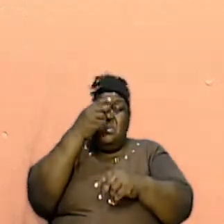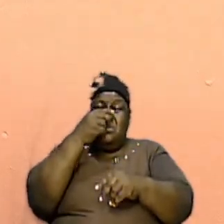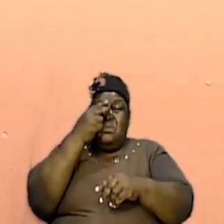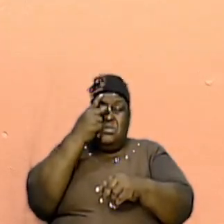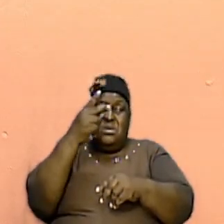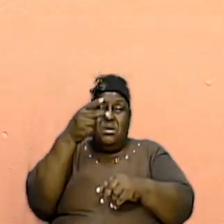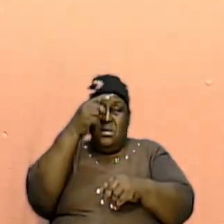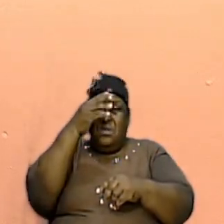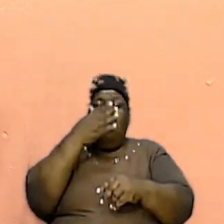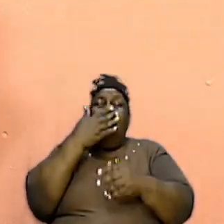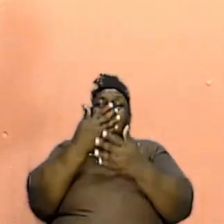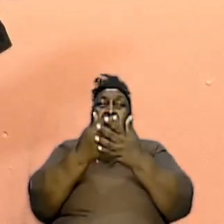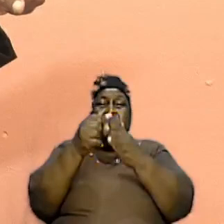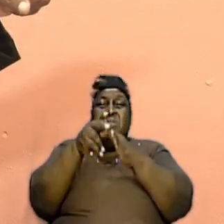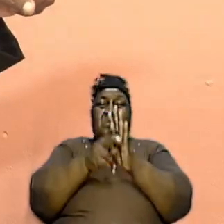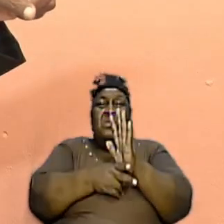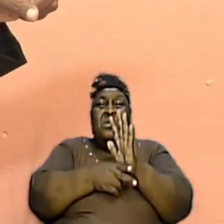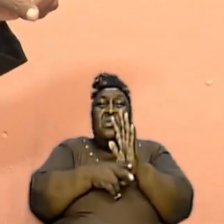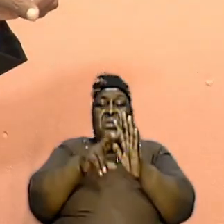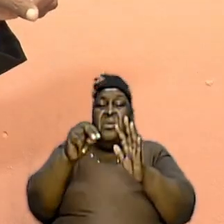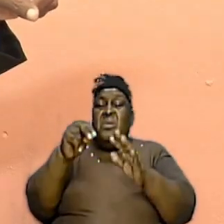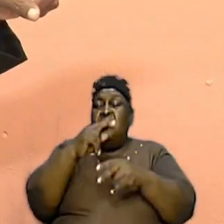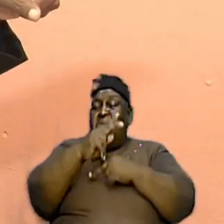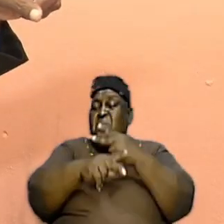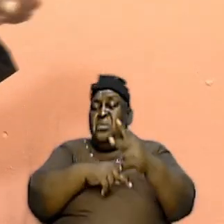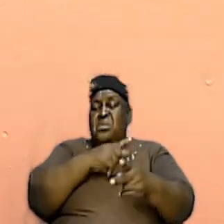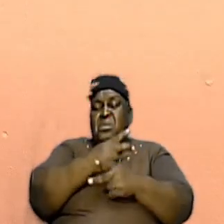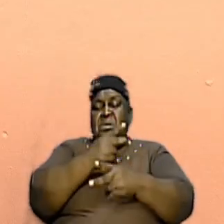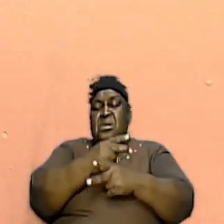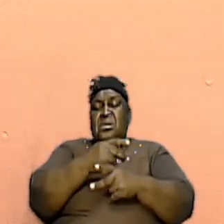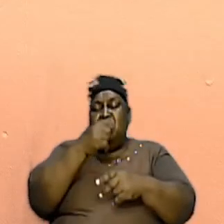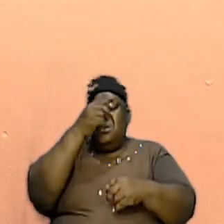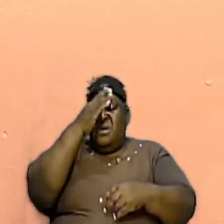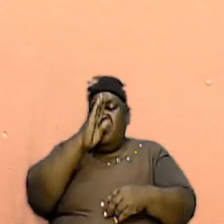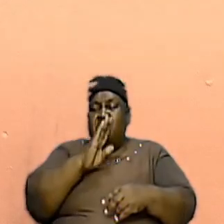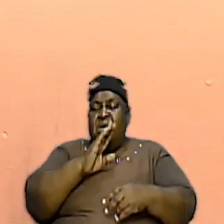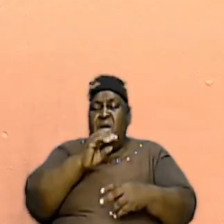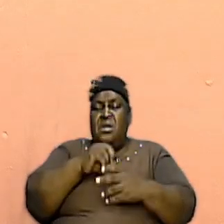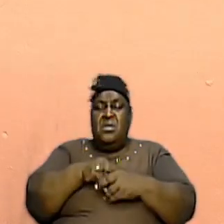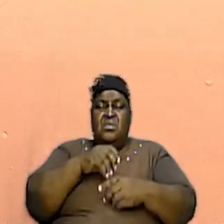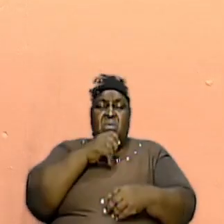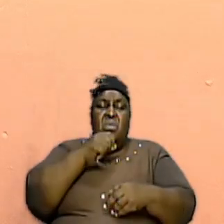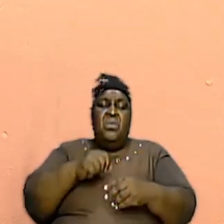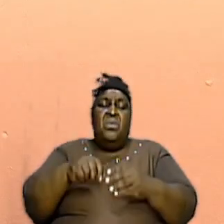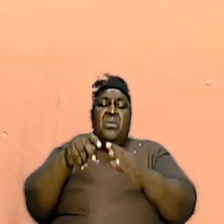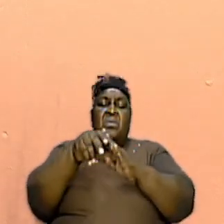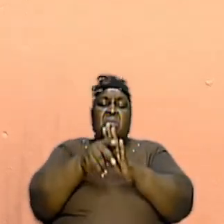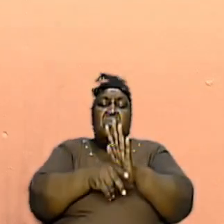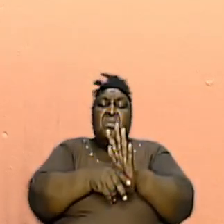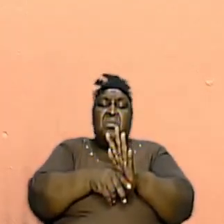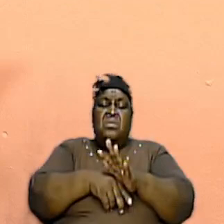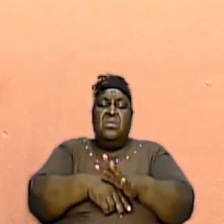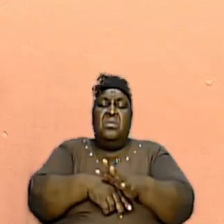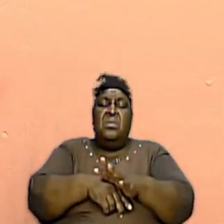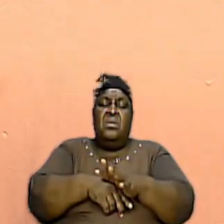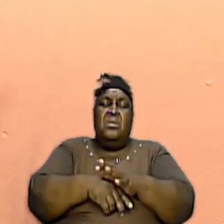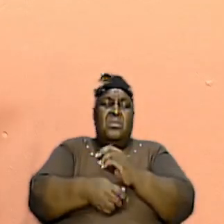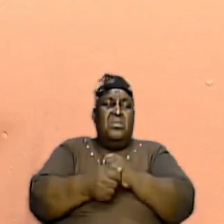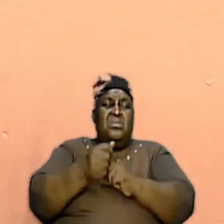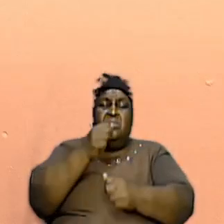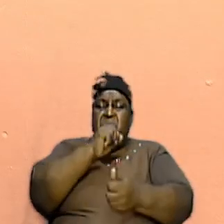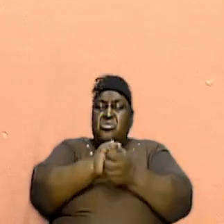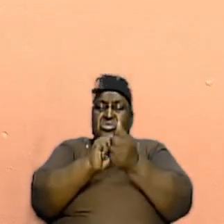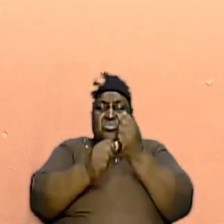and believe that there is no kindness of God in the Old Testament and there is no fierceness of God in the New Testament mash that